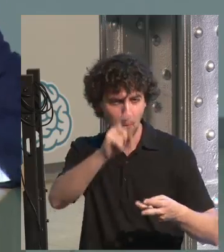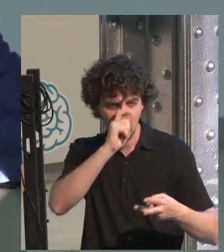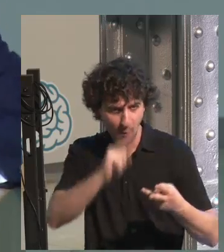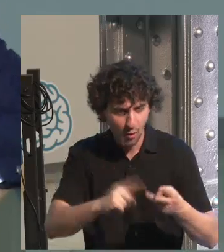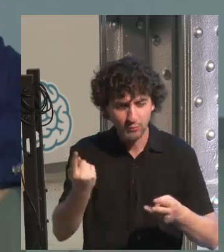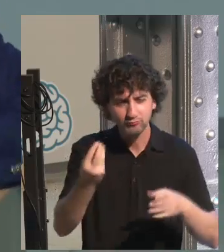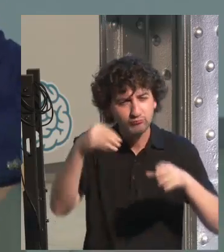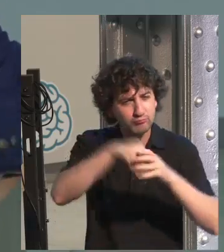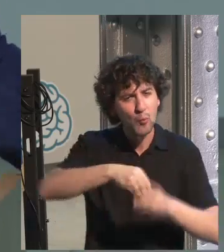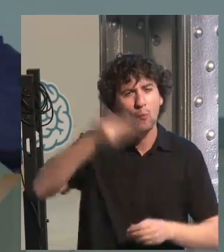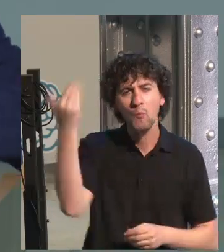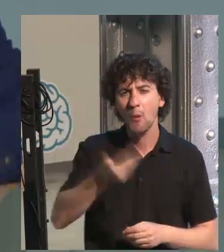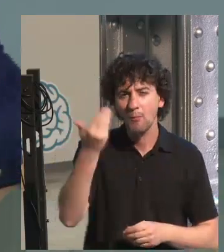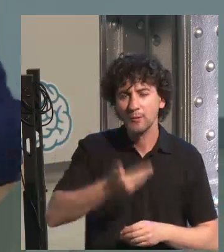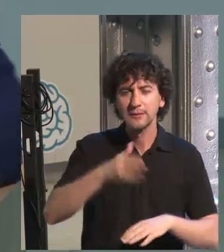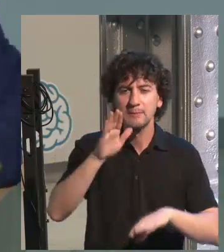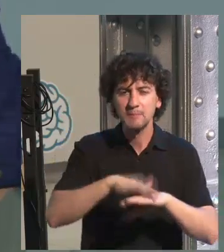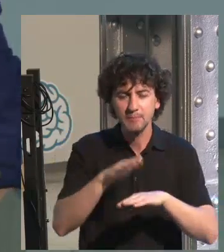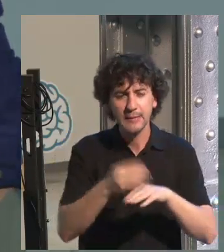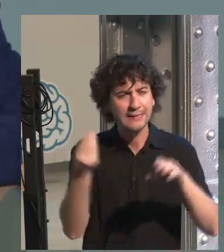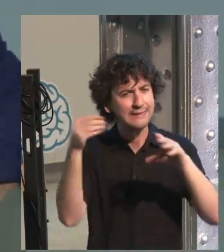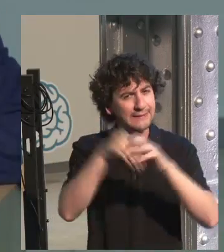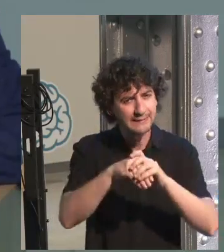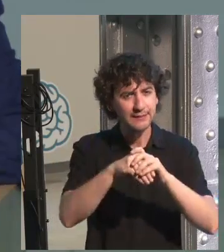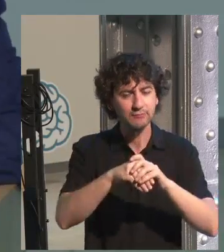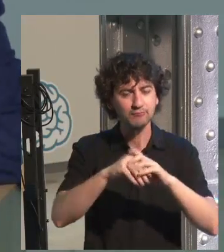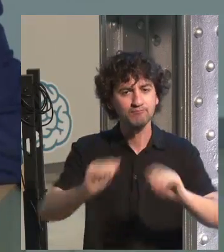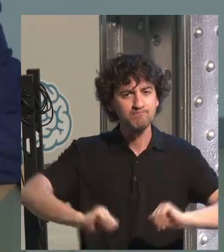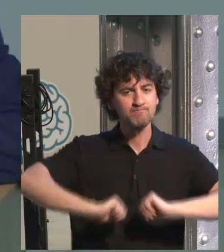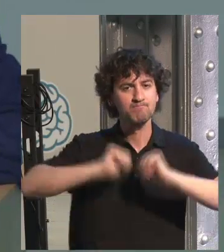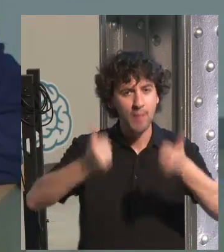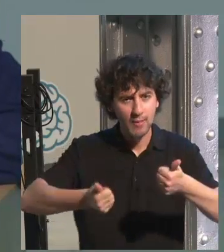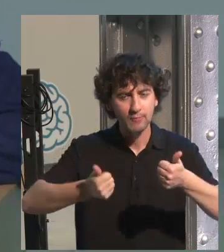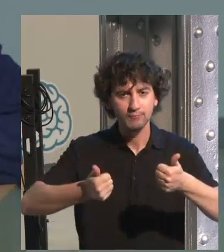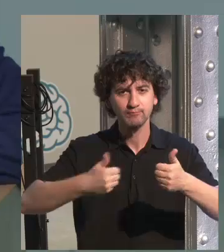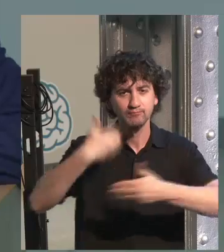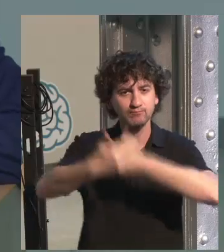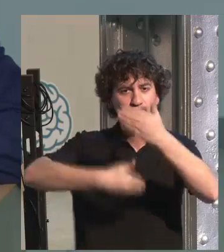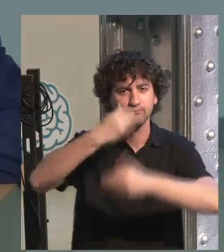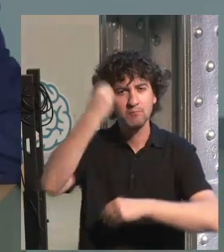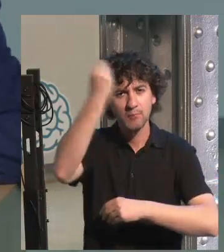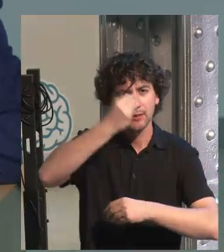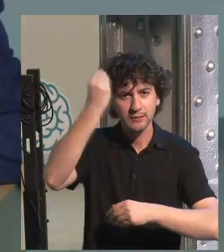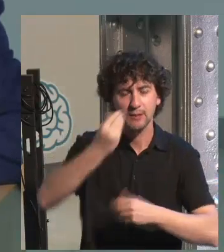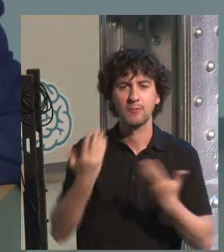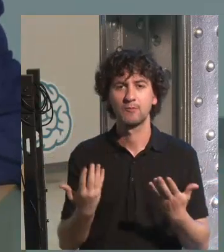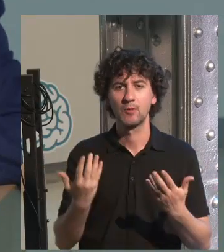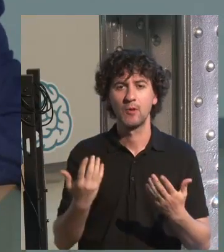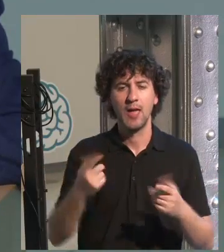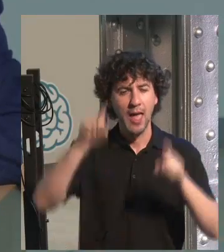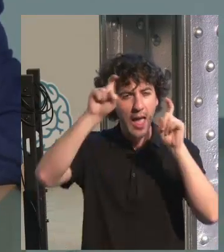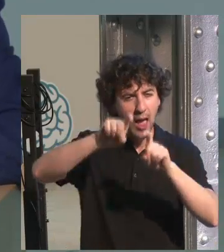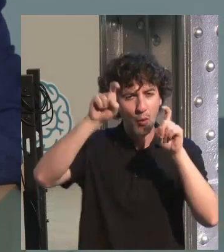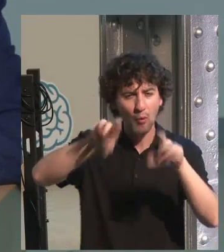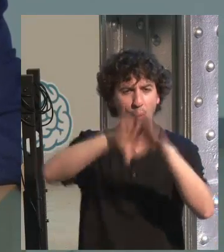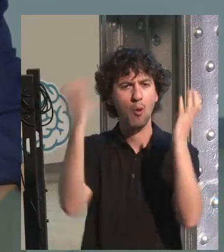attention, memory, these are the substrates that form the base of what we think will be